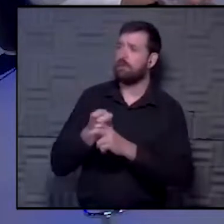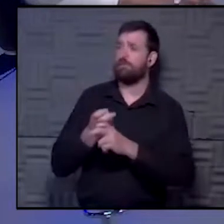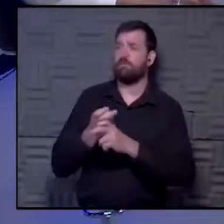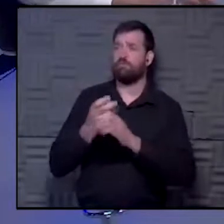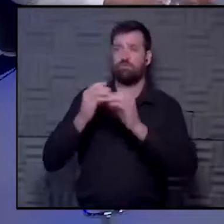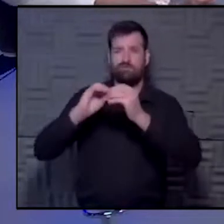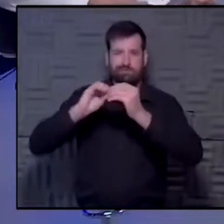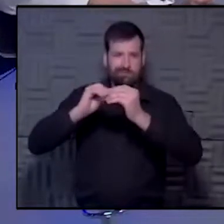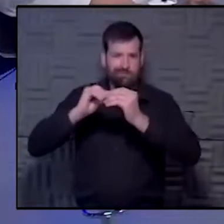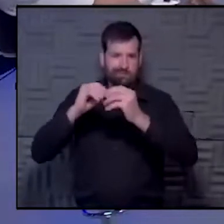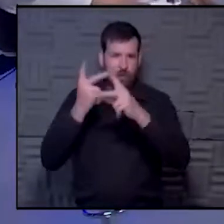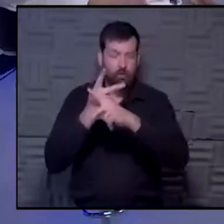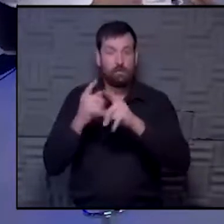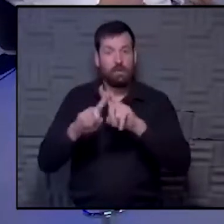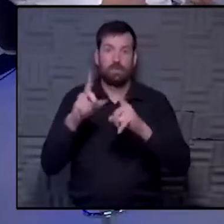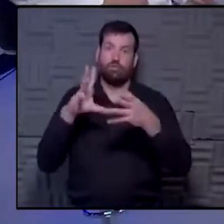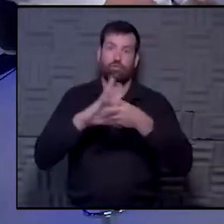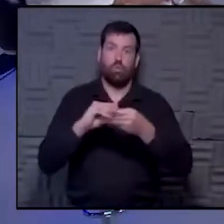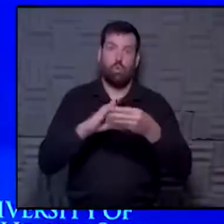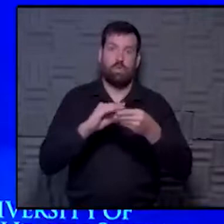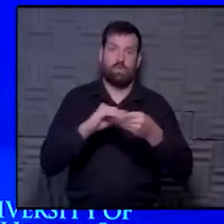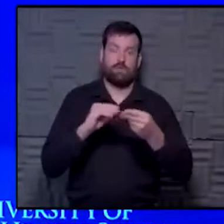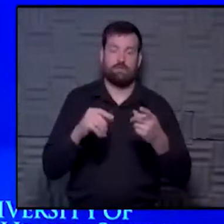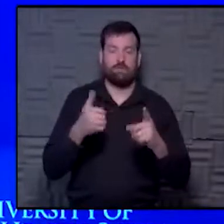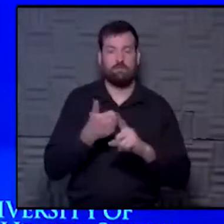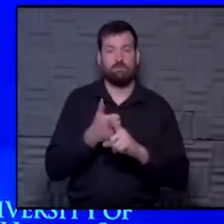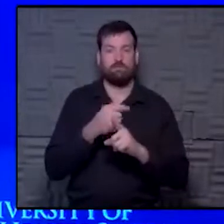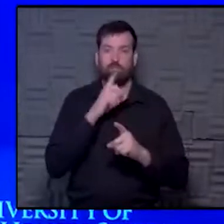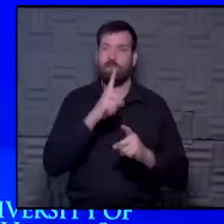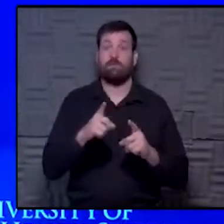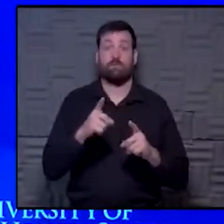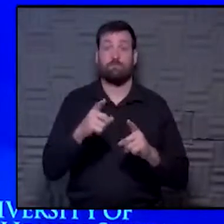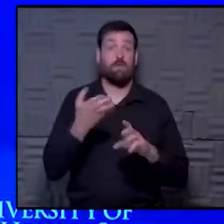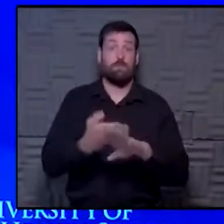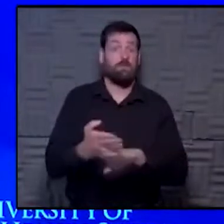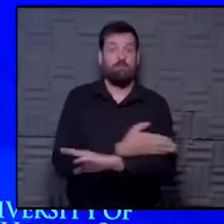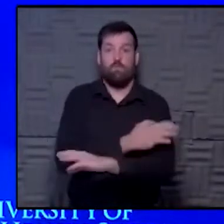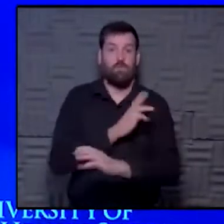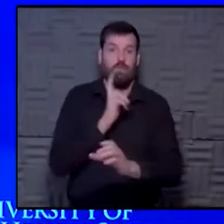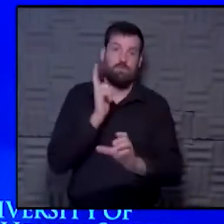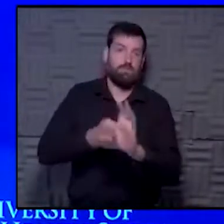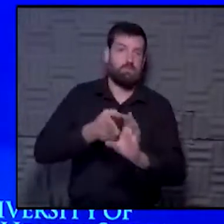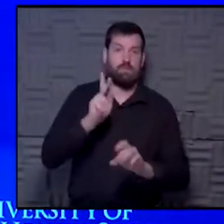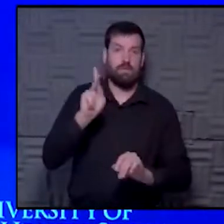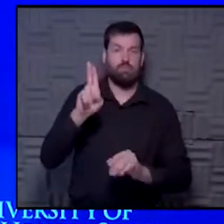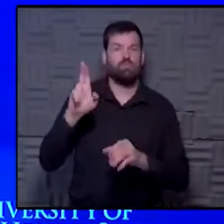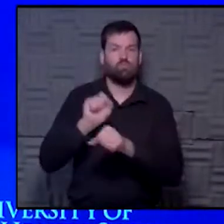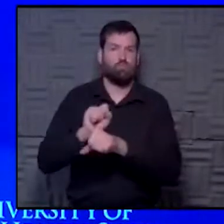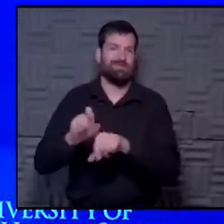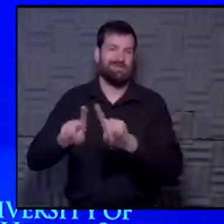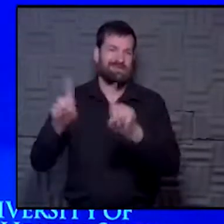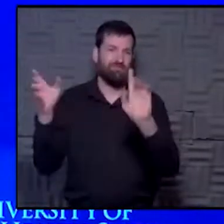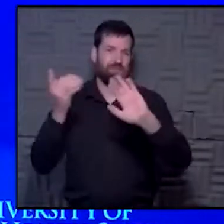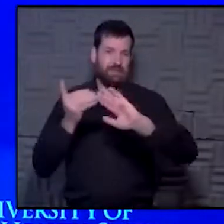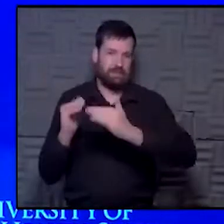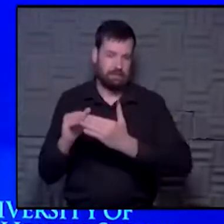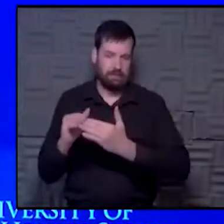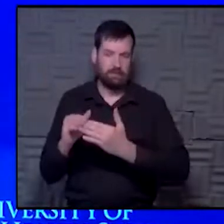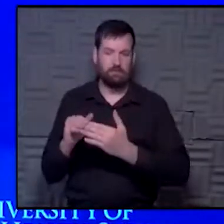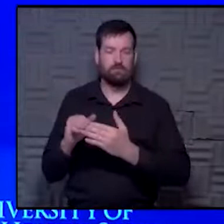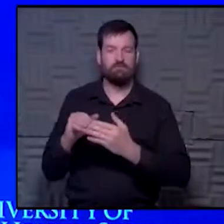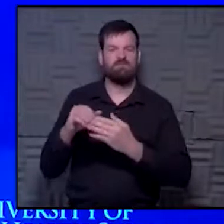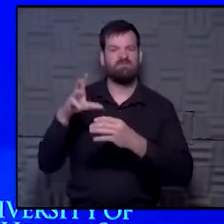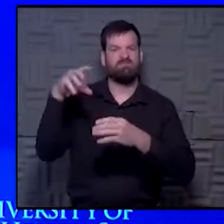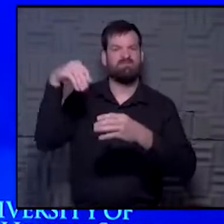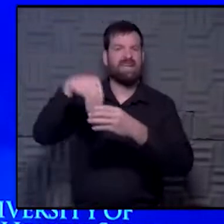quantify, but the stories are very real. So I think about my time before joining the University of Kansas here. I worked in a different city in an inner-city